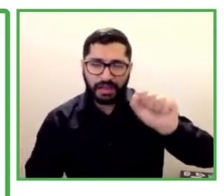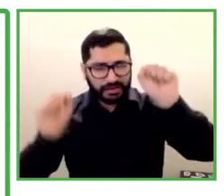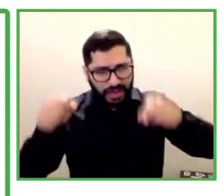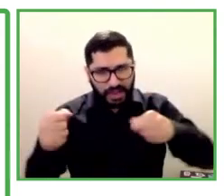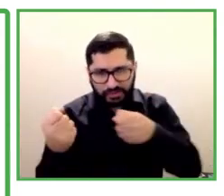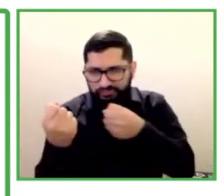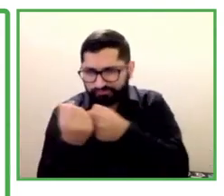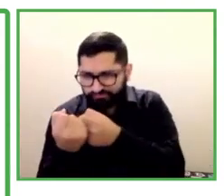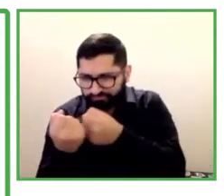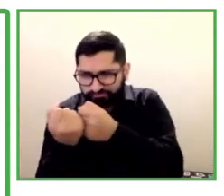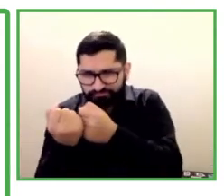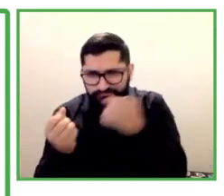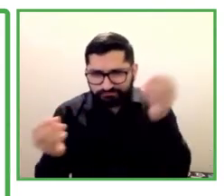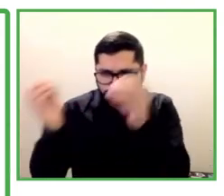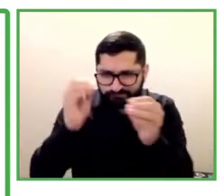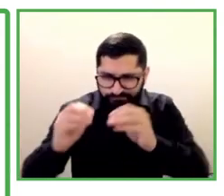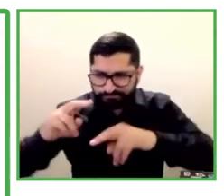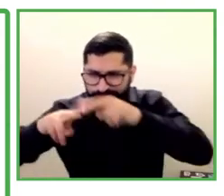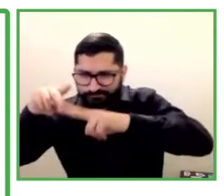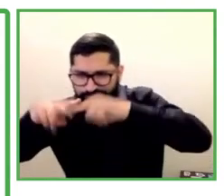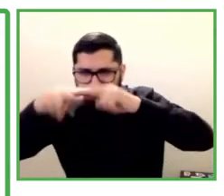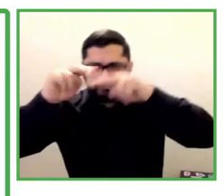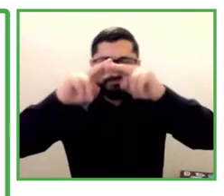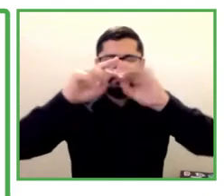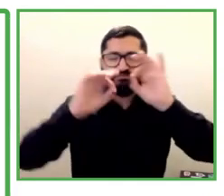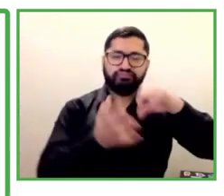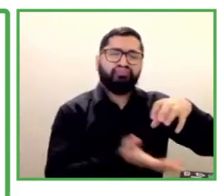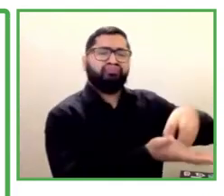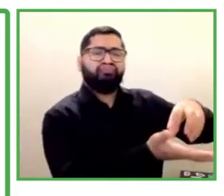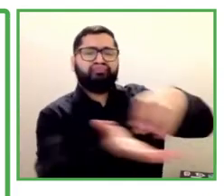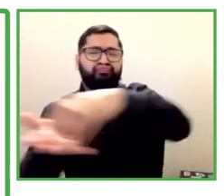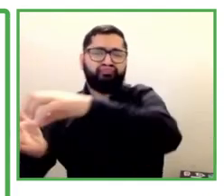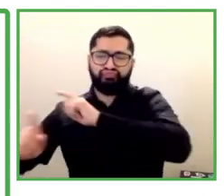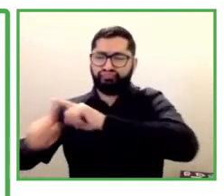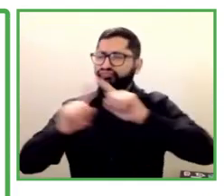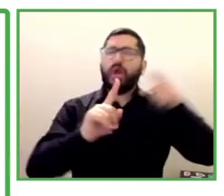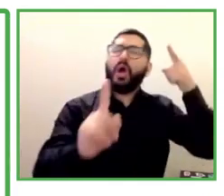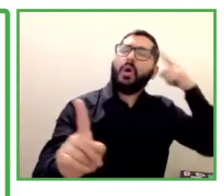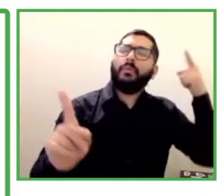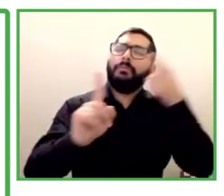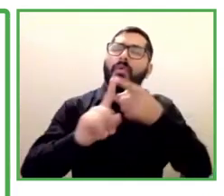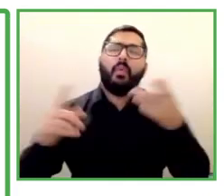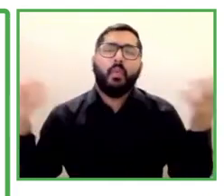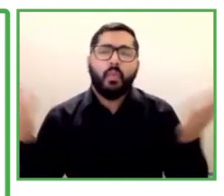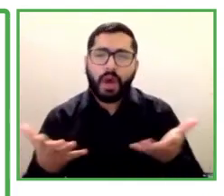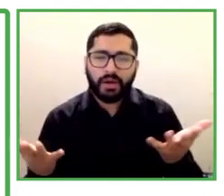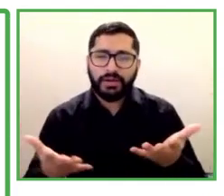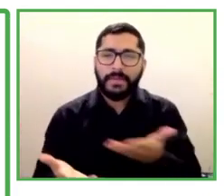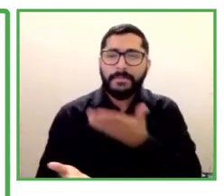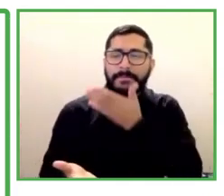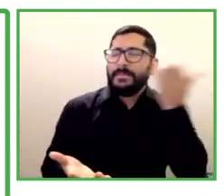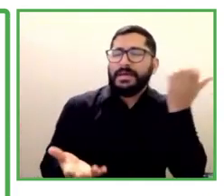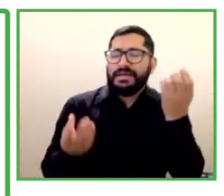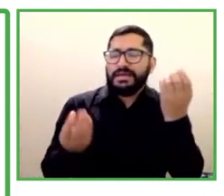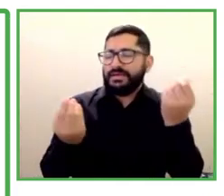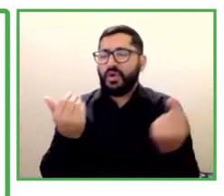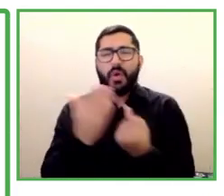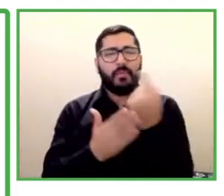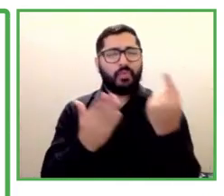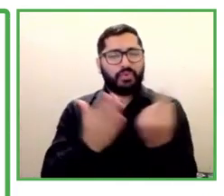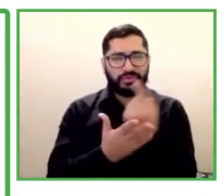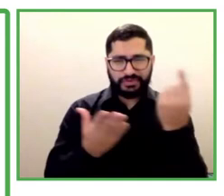communities with actions such as registering and increasing the availability of more cultural events